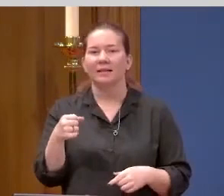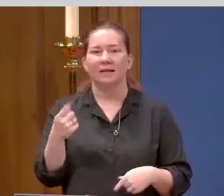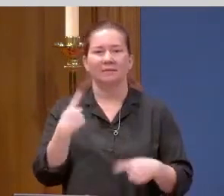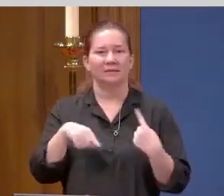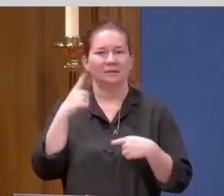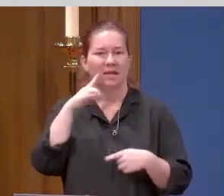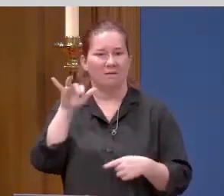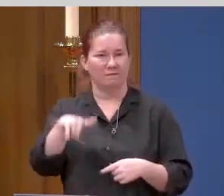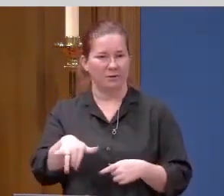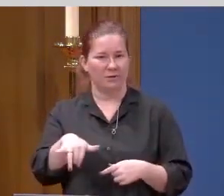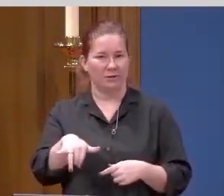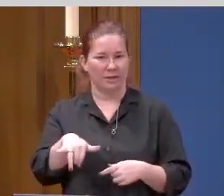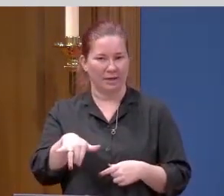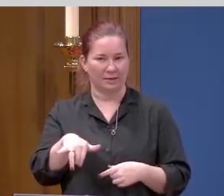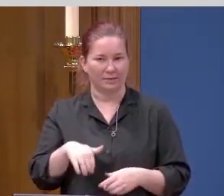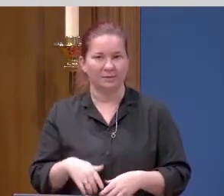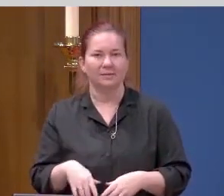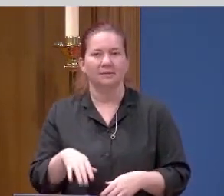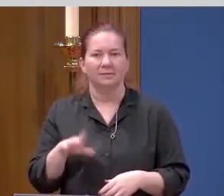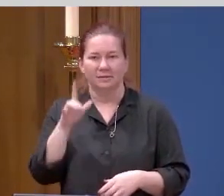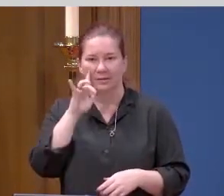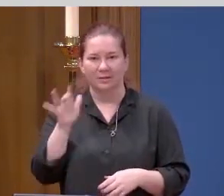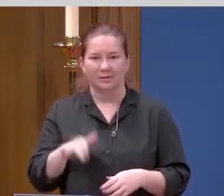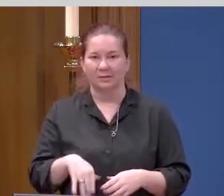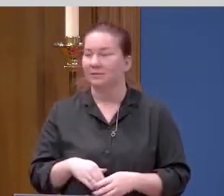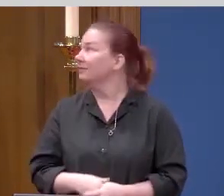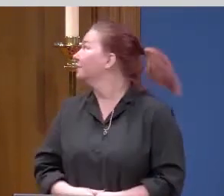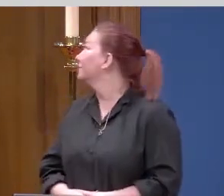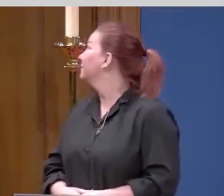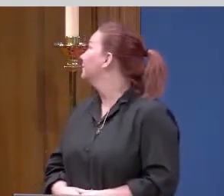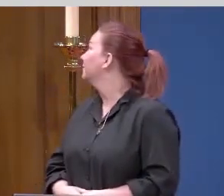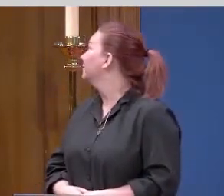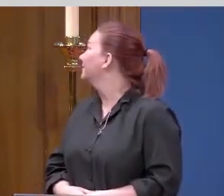When you stand before somebody, it looks like this.